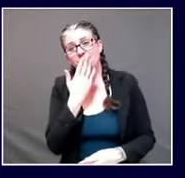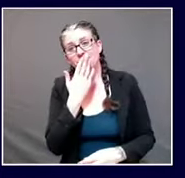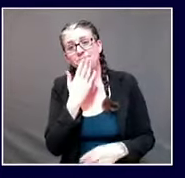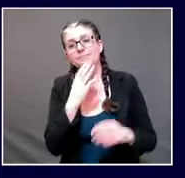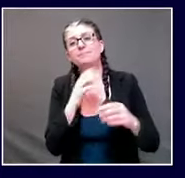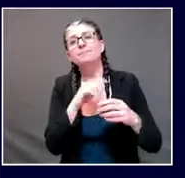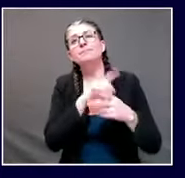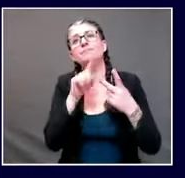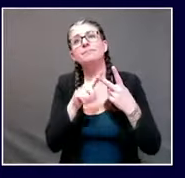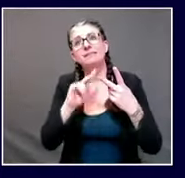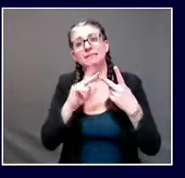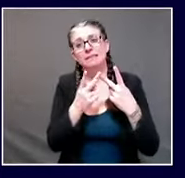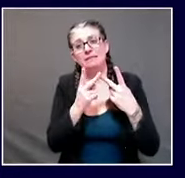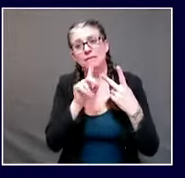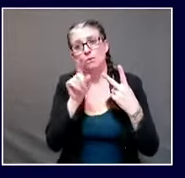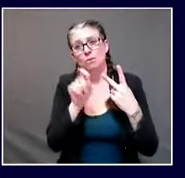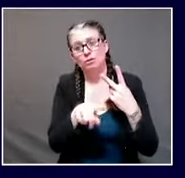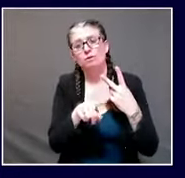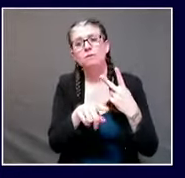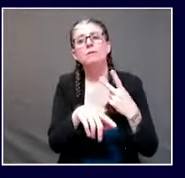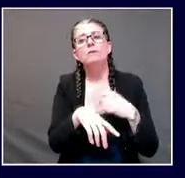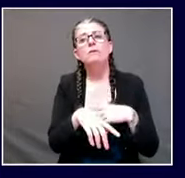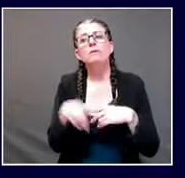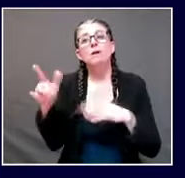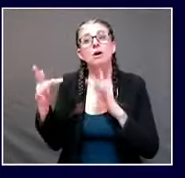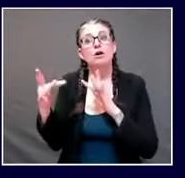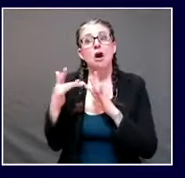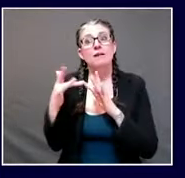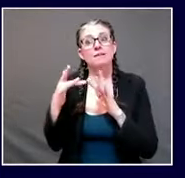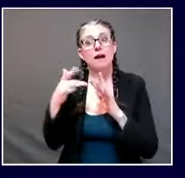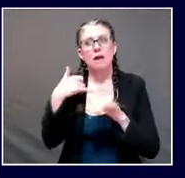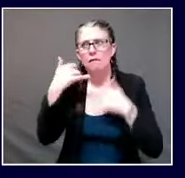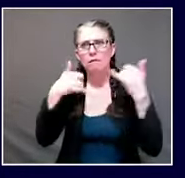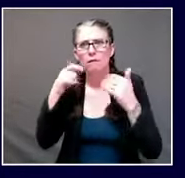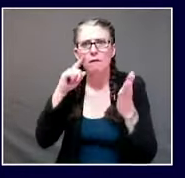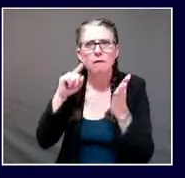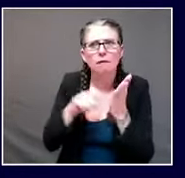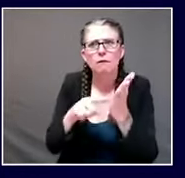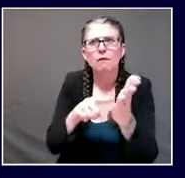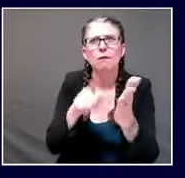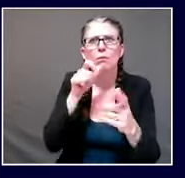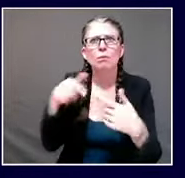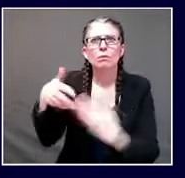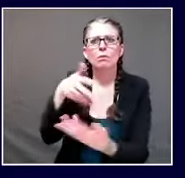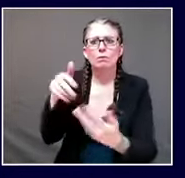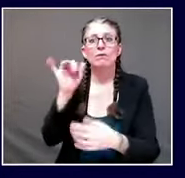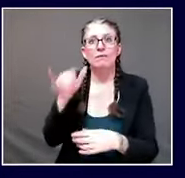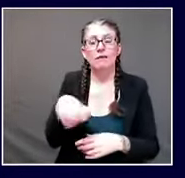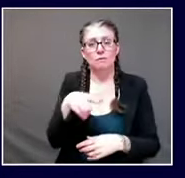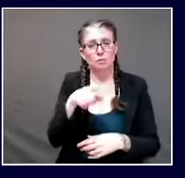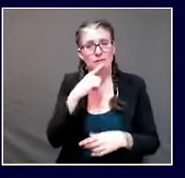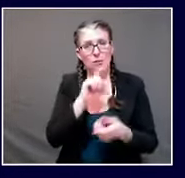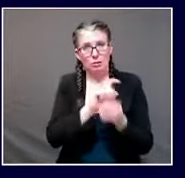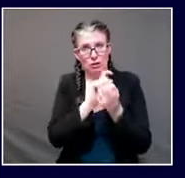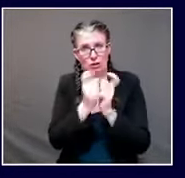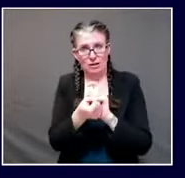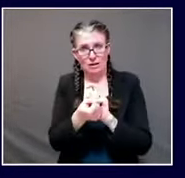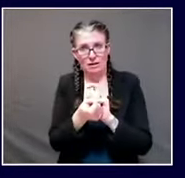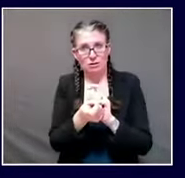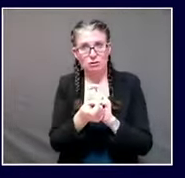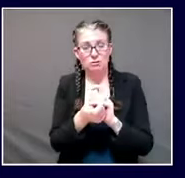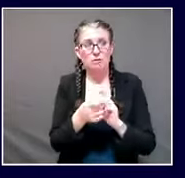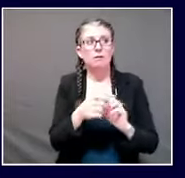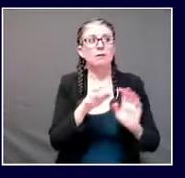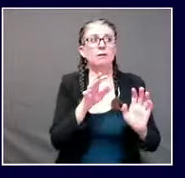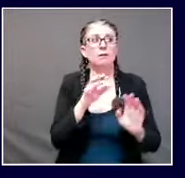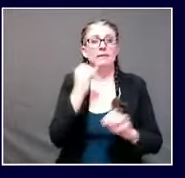curious how how will their role change if at all when we eventually get to a vaccine rollout could they perhaps play an educational